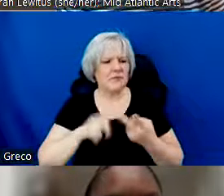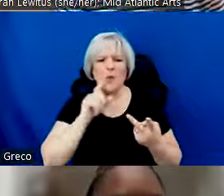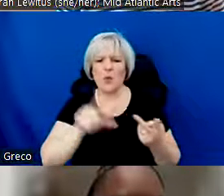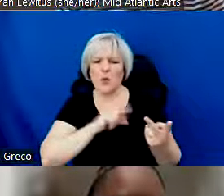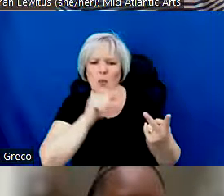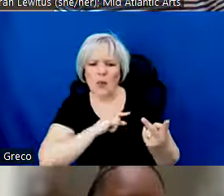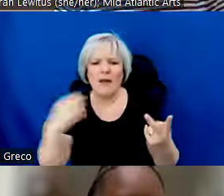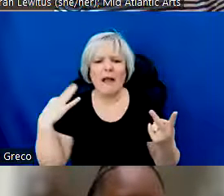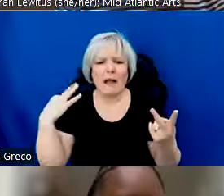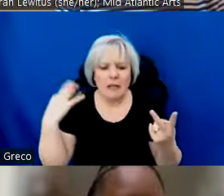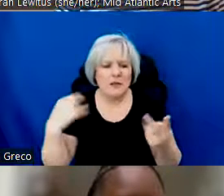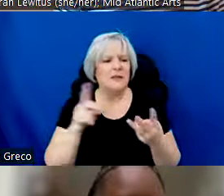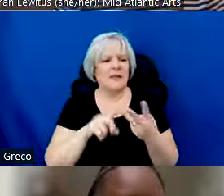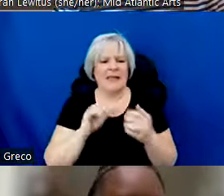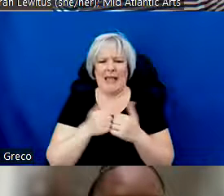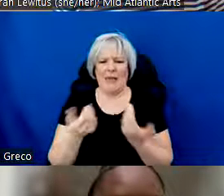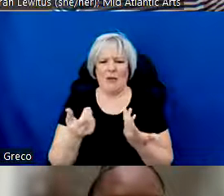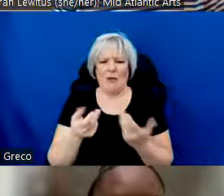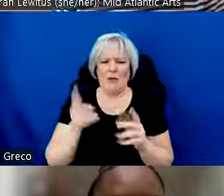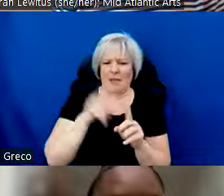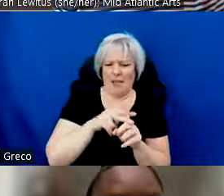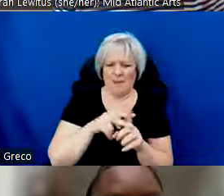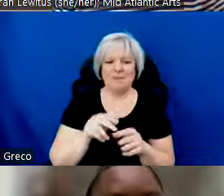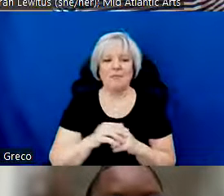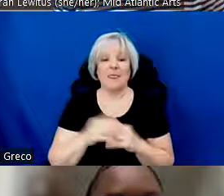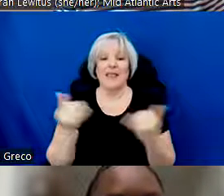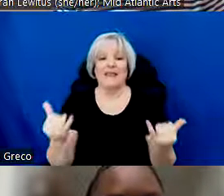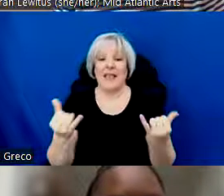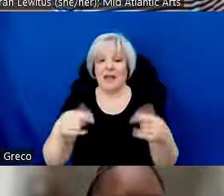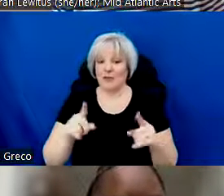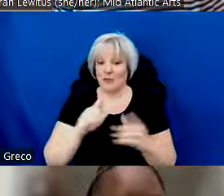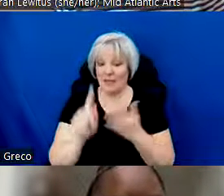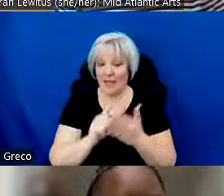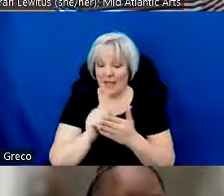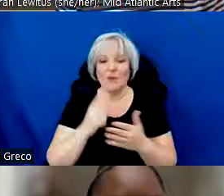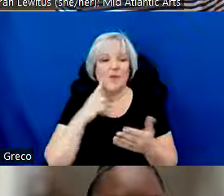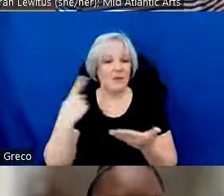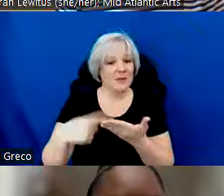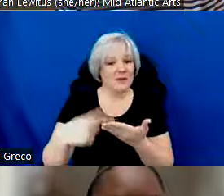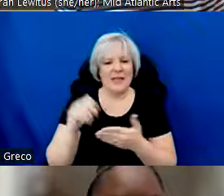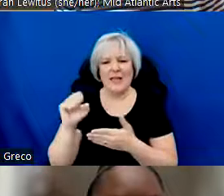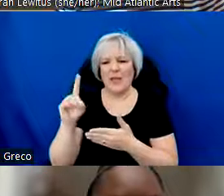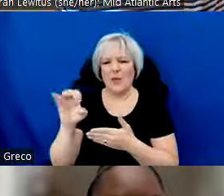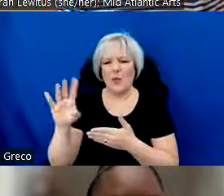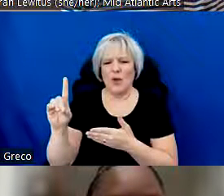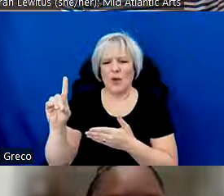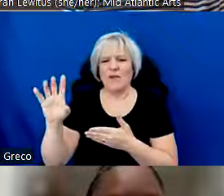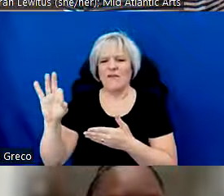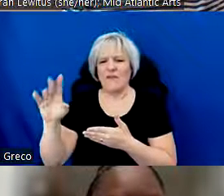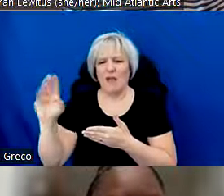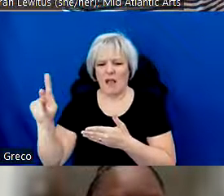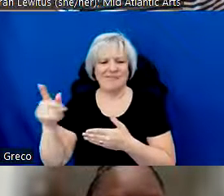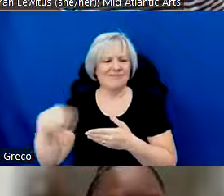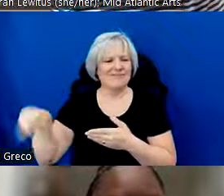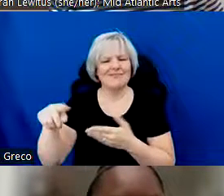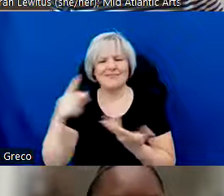how to apply. Towards the end of our time together, we'll also hear from Ed Bourgeois with Western Arts Alliance comments about their